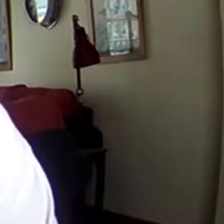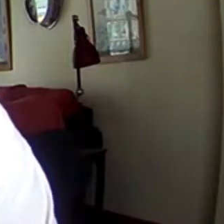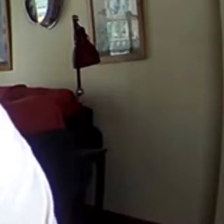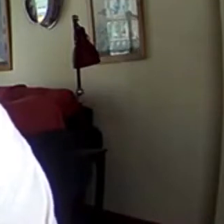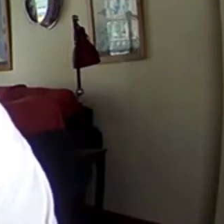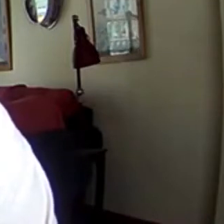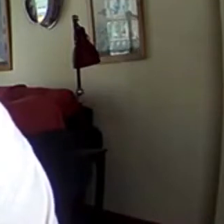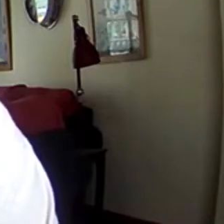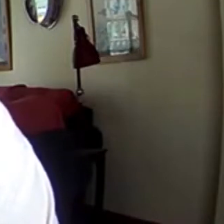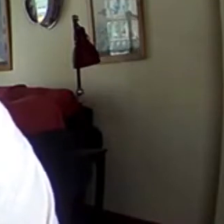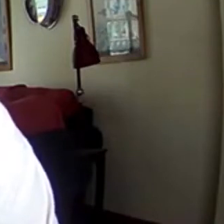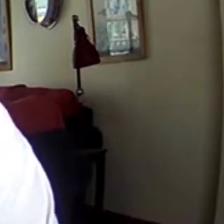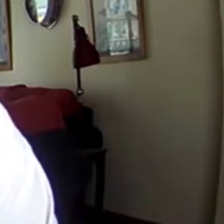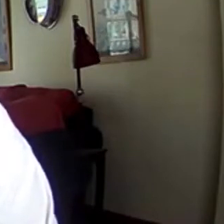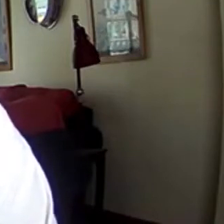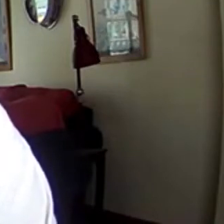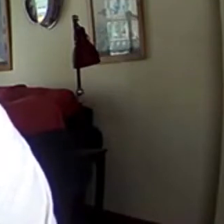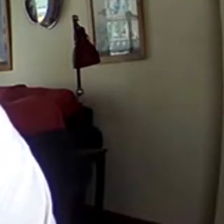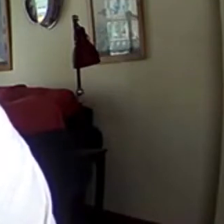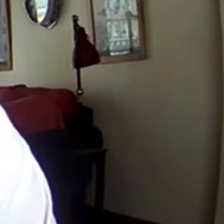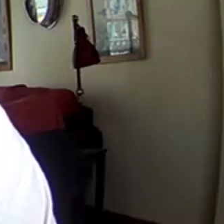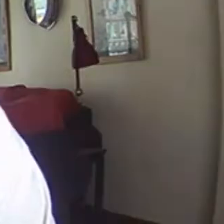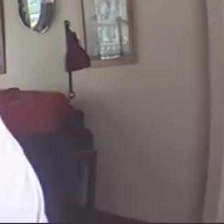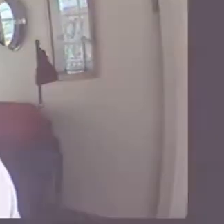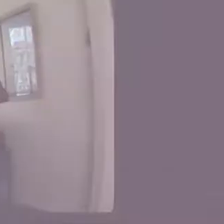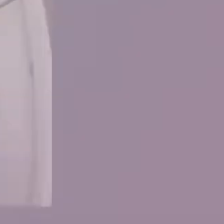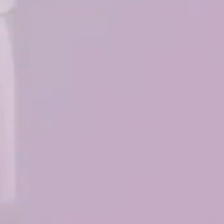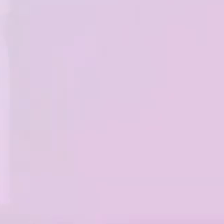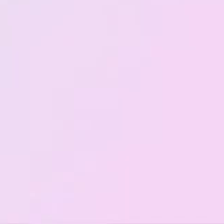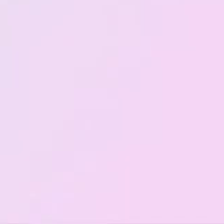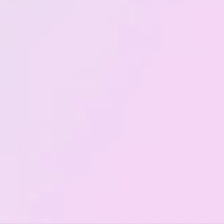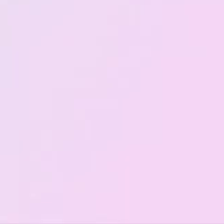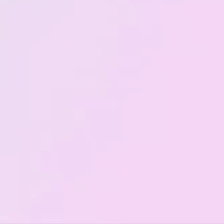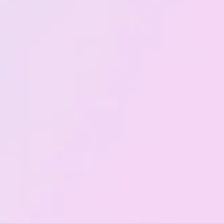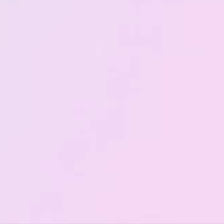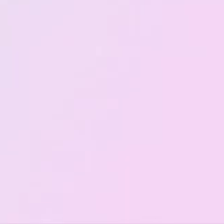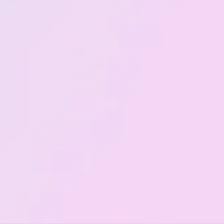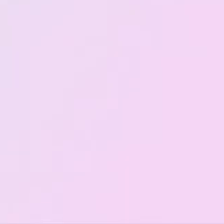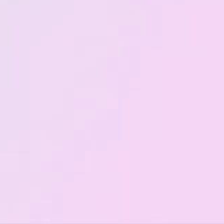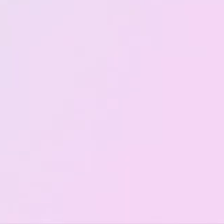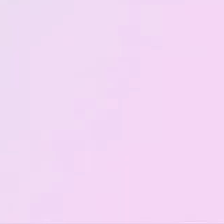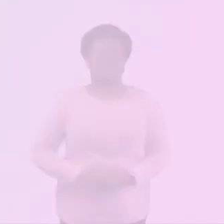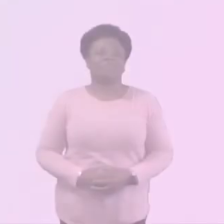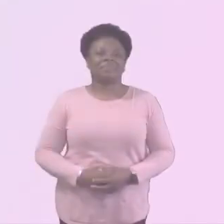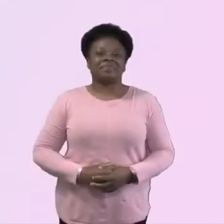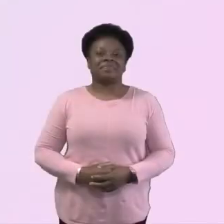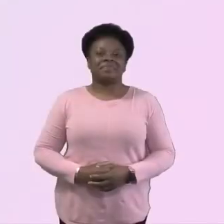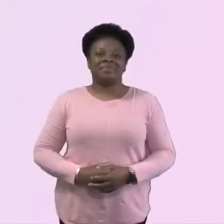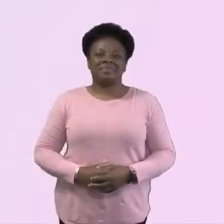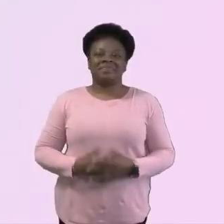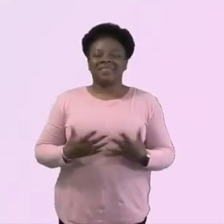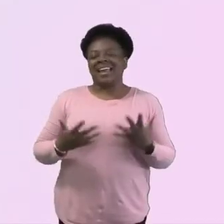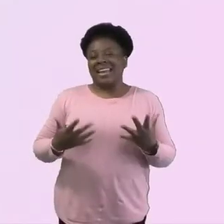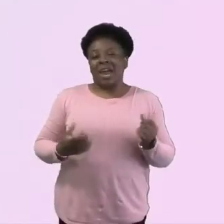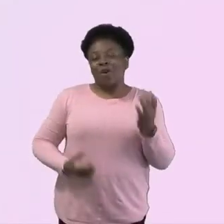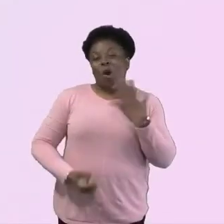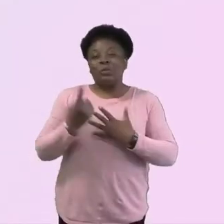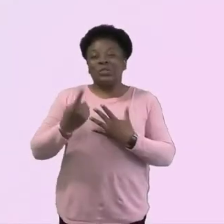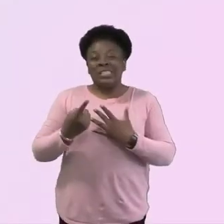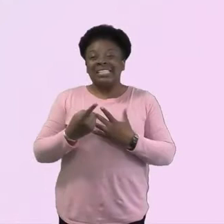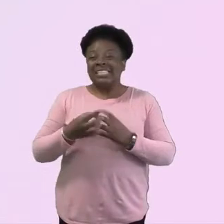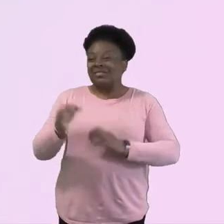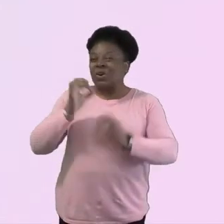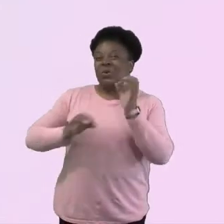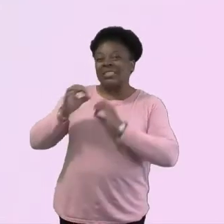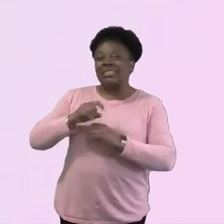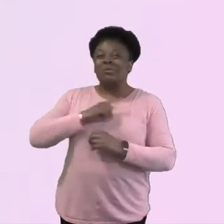chat. So we can answer them. Some of you are getting there, you're getting there. We'd love to hear what you have to say in response to what